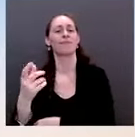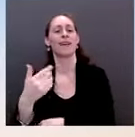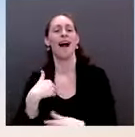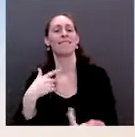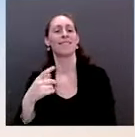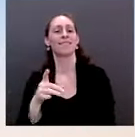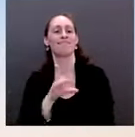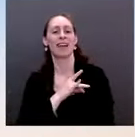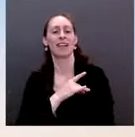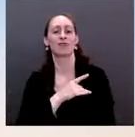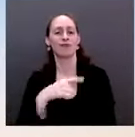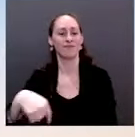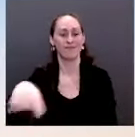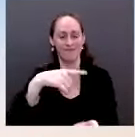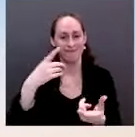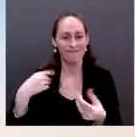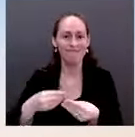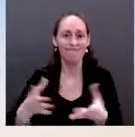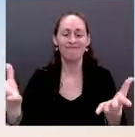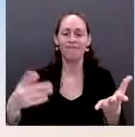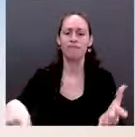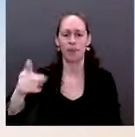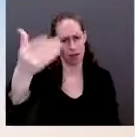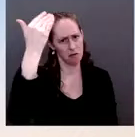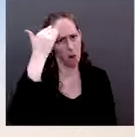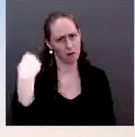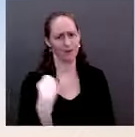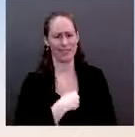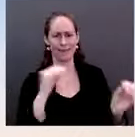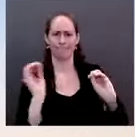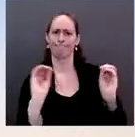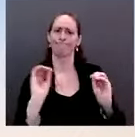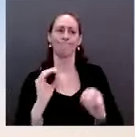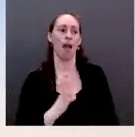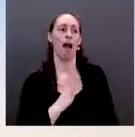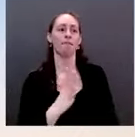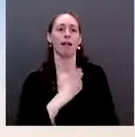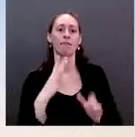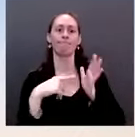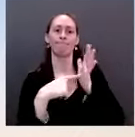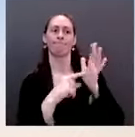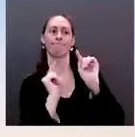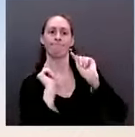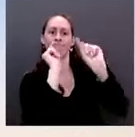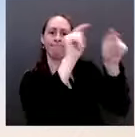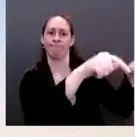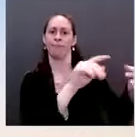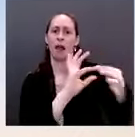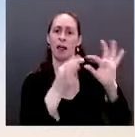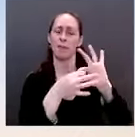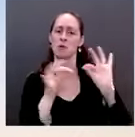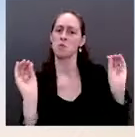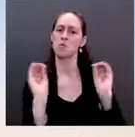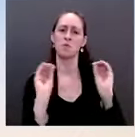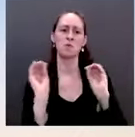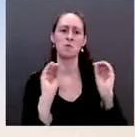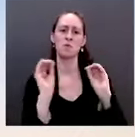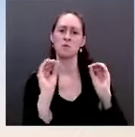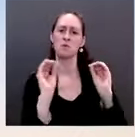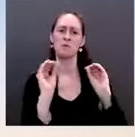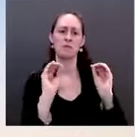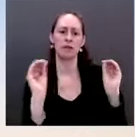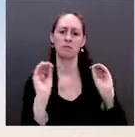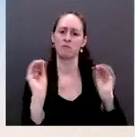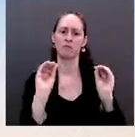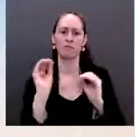a diplomatic or official delegation to Beijing, given the PRC's ongoing genocide and crimes against humanity in